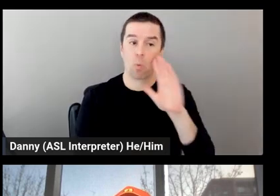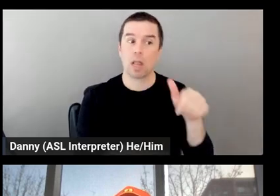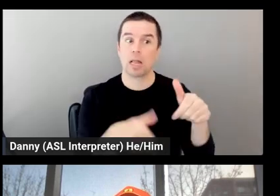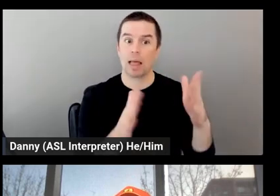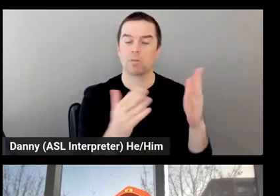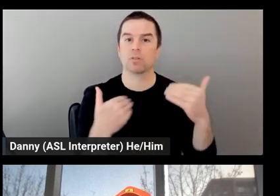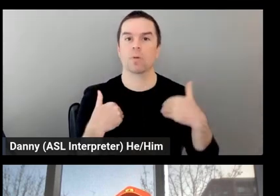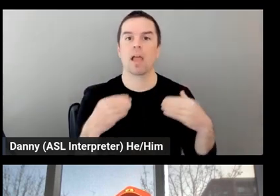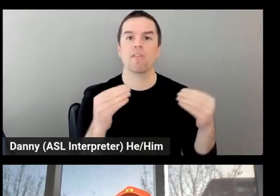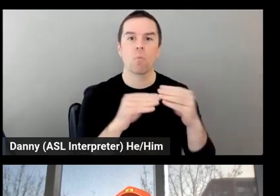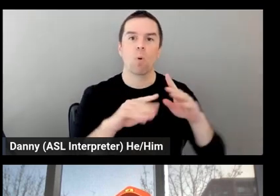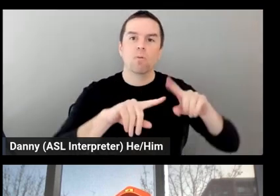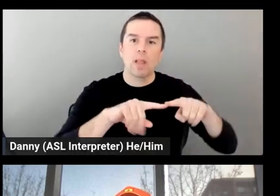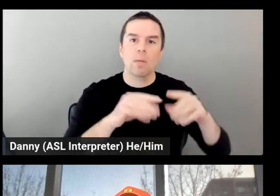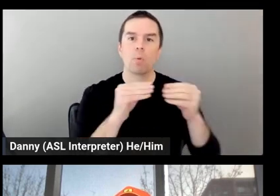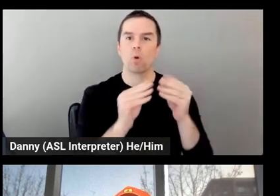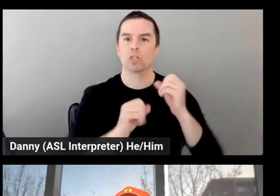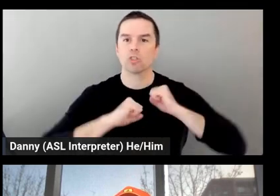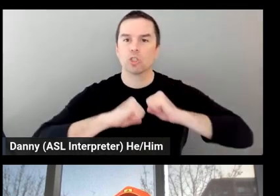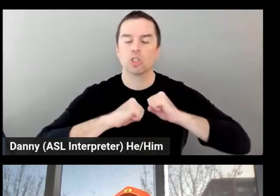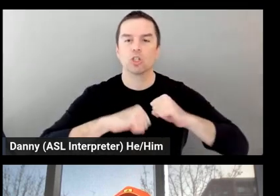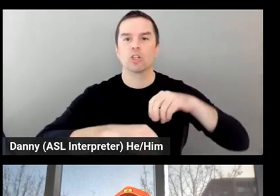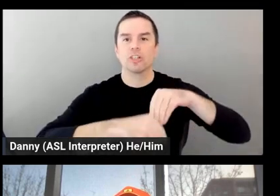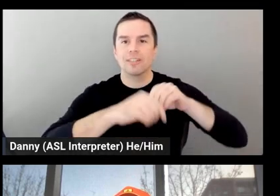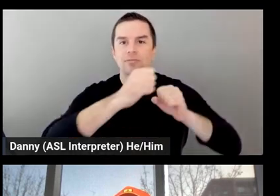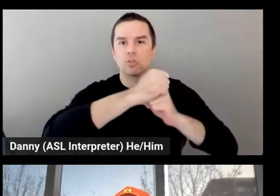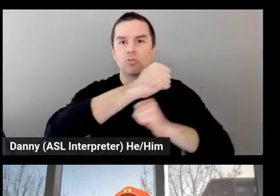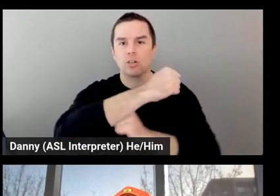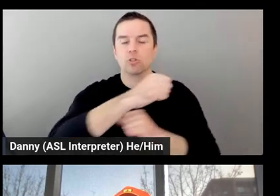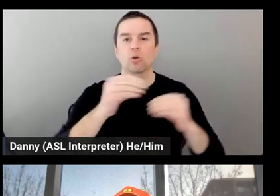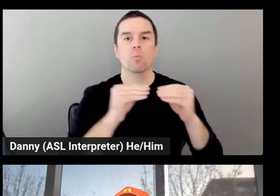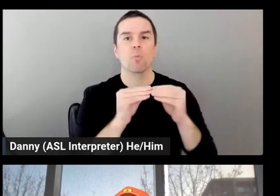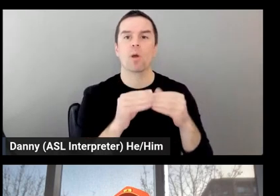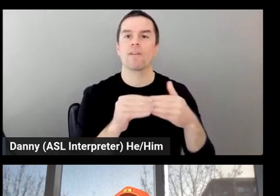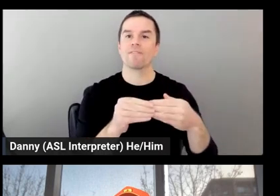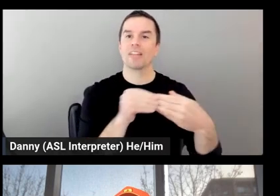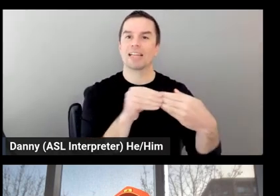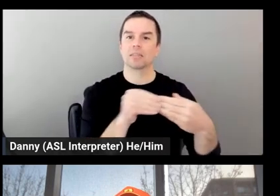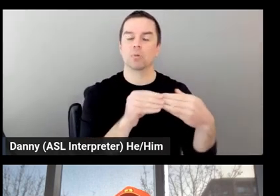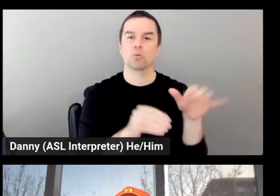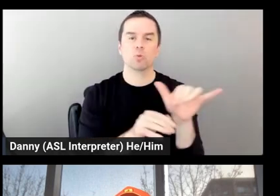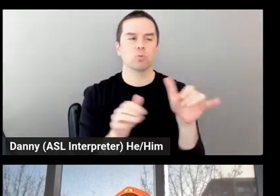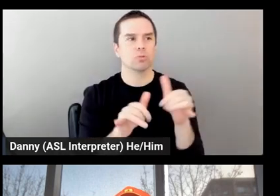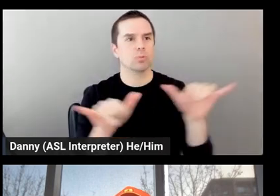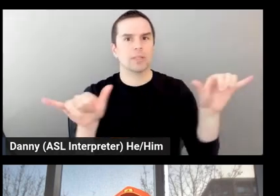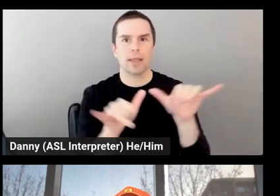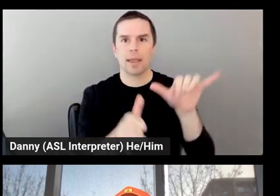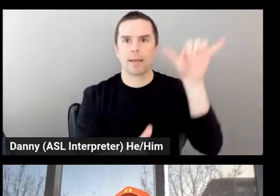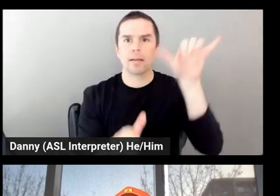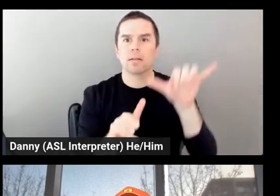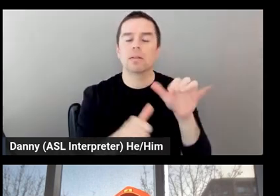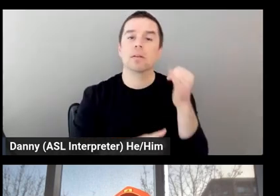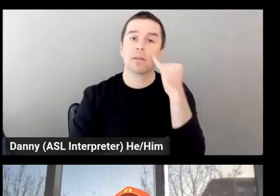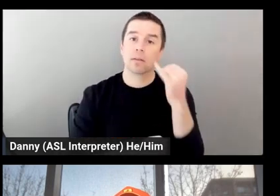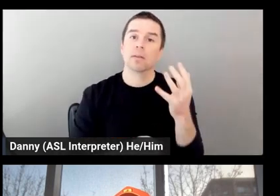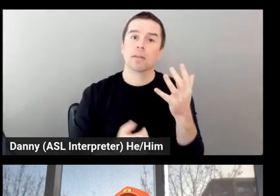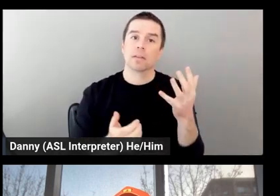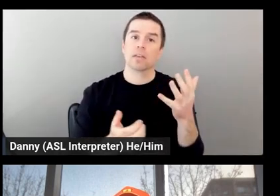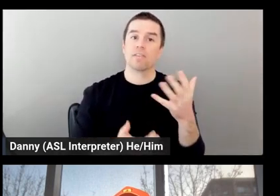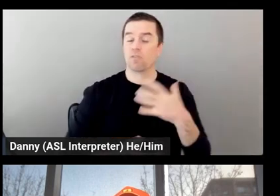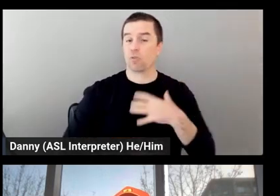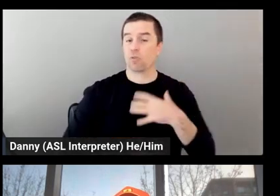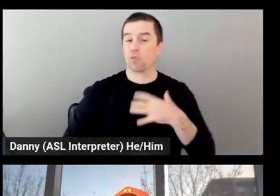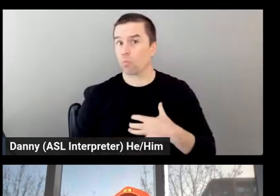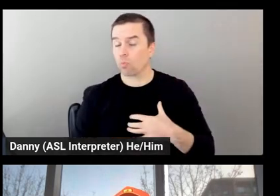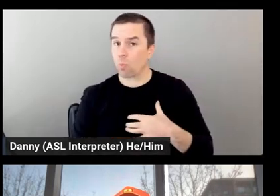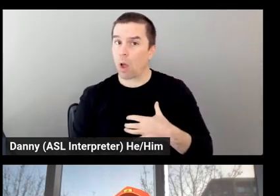infrastructure and more flexible infrastructure. I mean, if you wish, this FAN app, for example, is really a demonstration of how